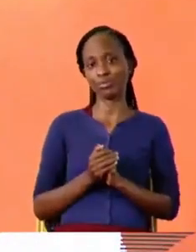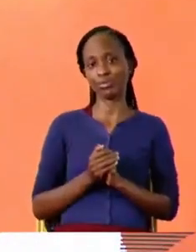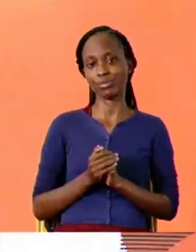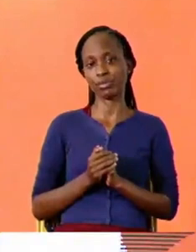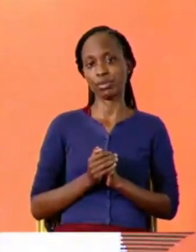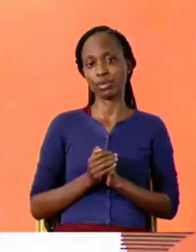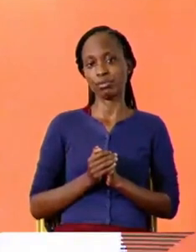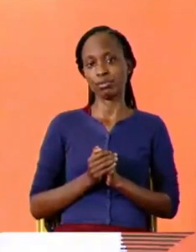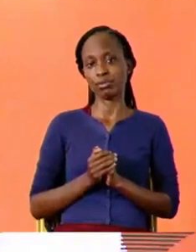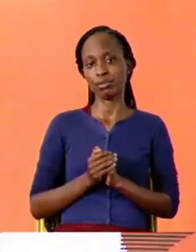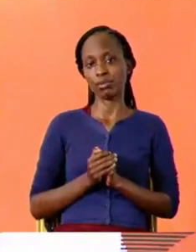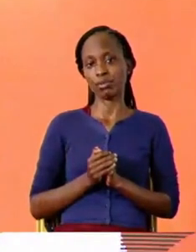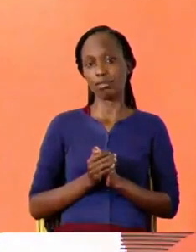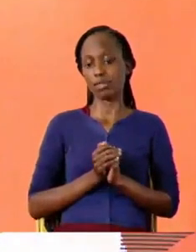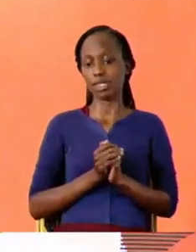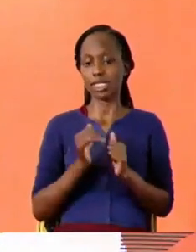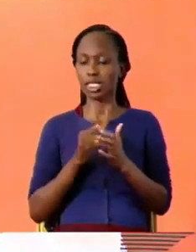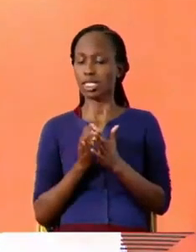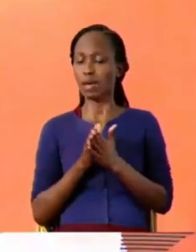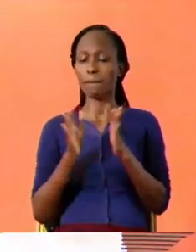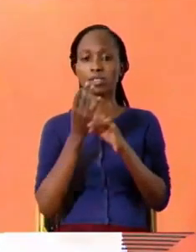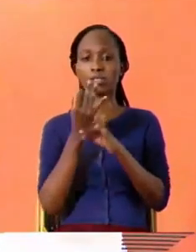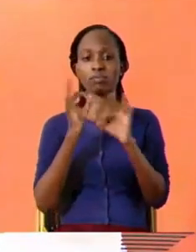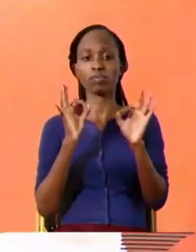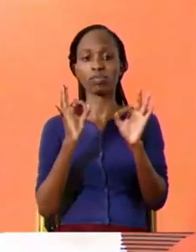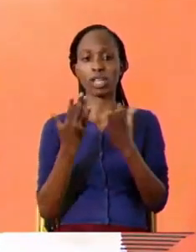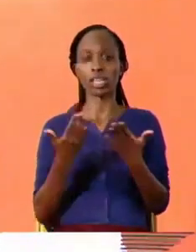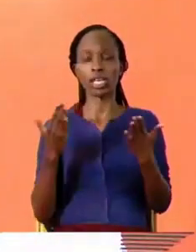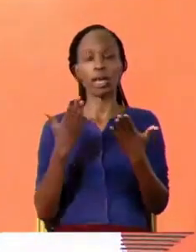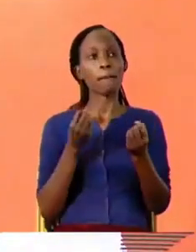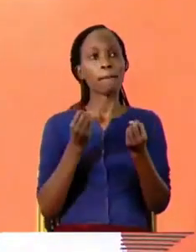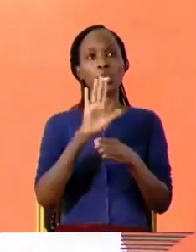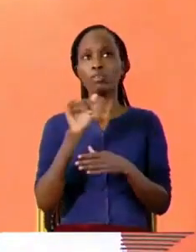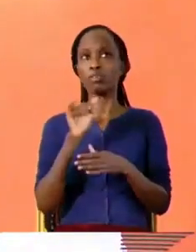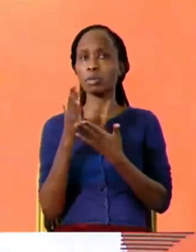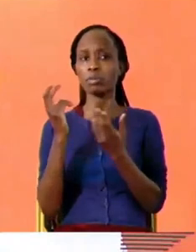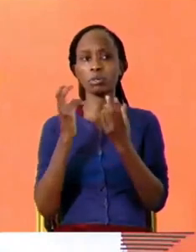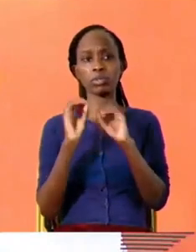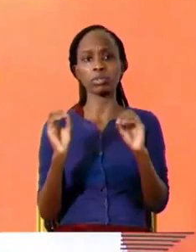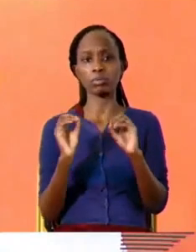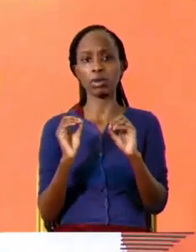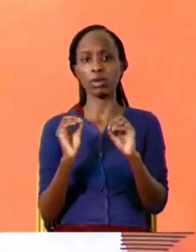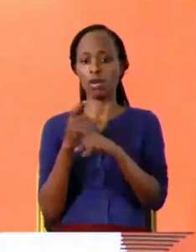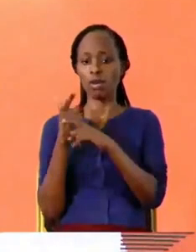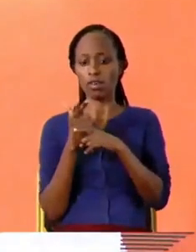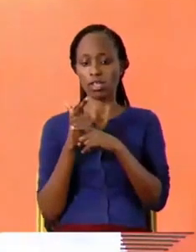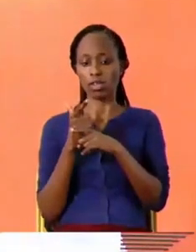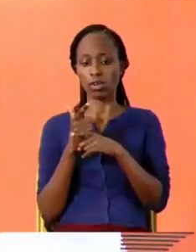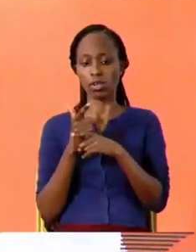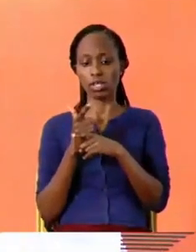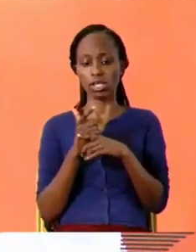it's the most liberating tool a lot of you may not have watched the video on my channel that